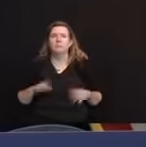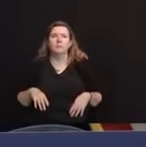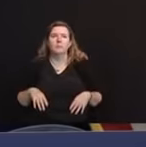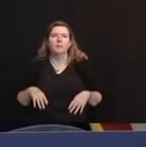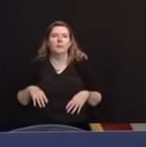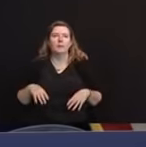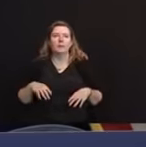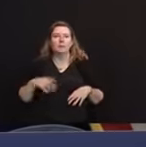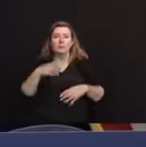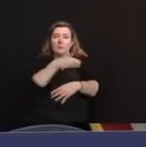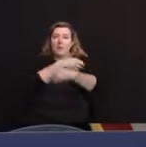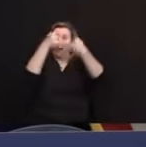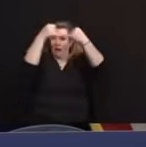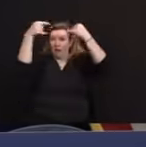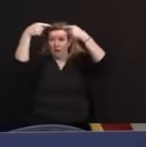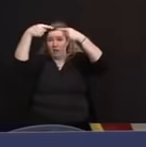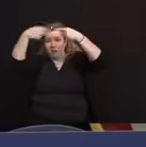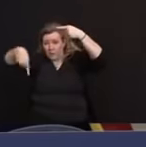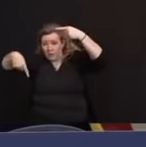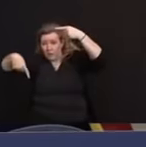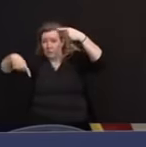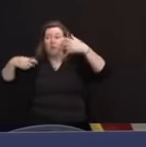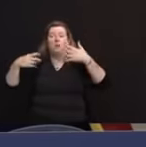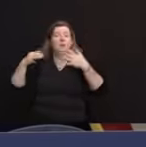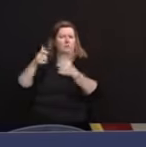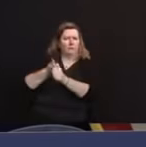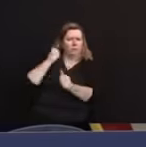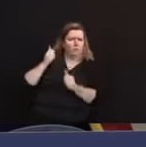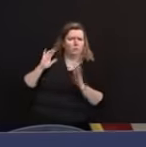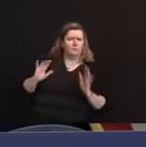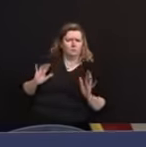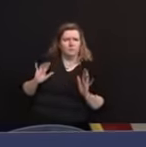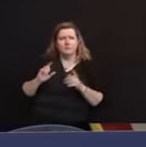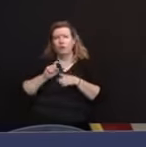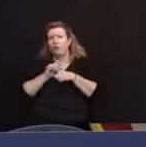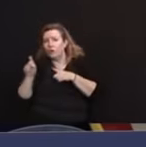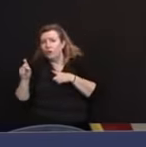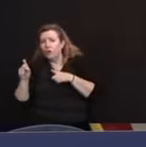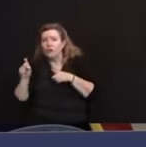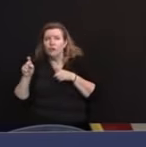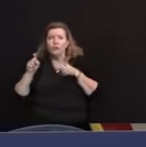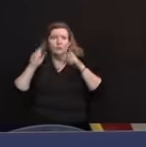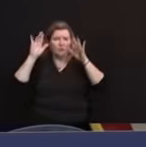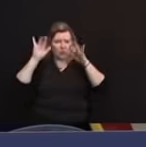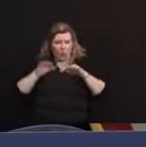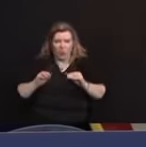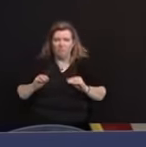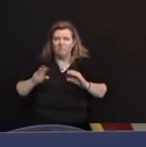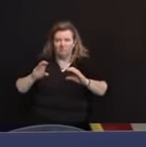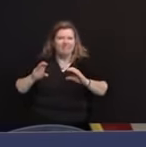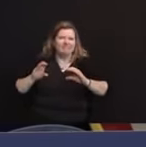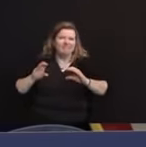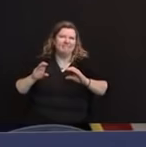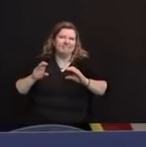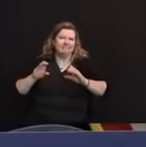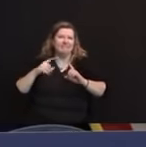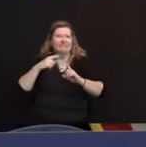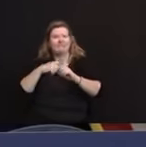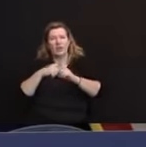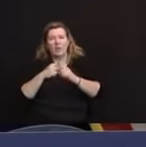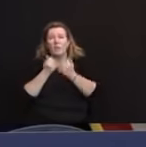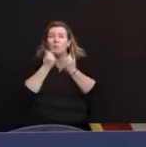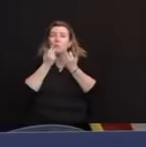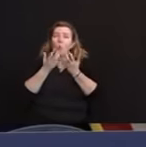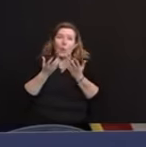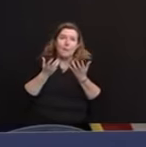other fear is it's going to be warm so with all the snowpack we might see some flooding throughout the state with quick melting. And then